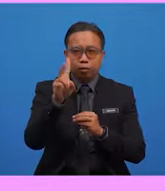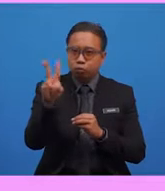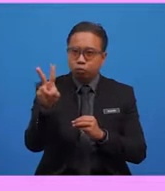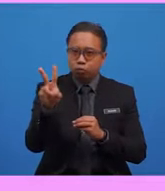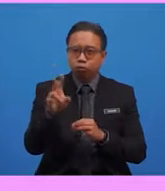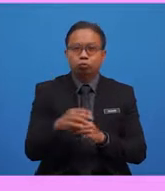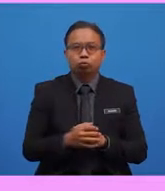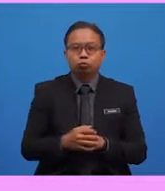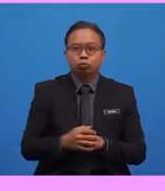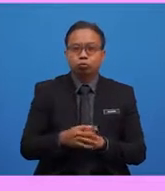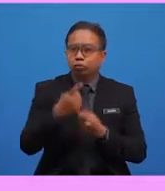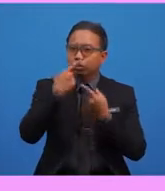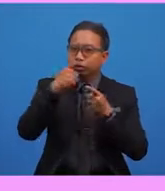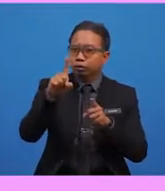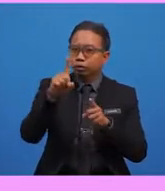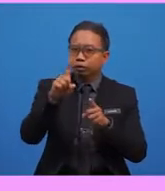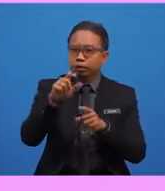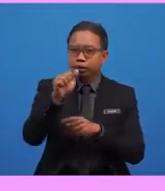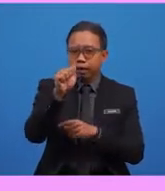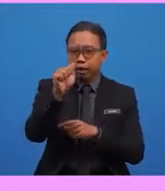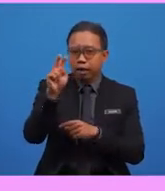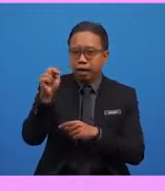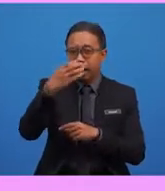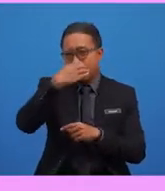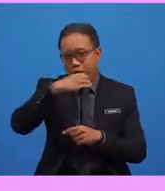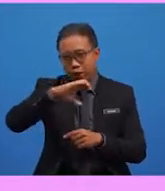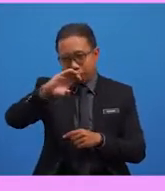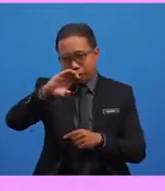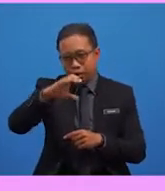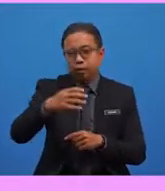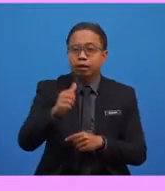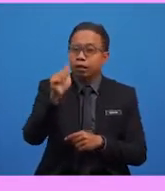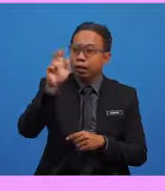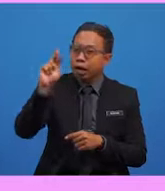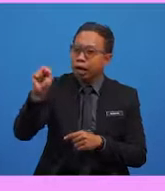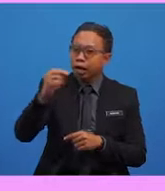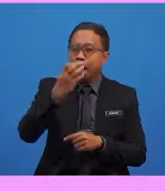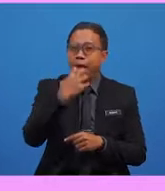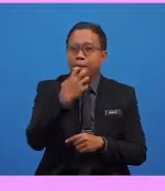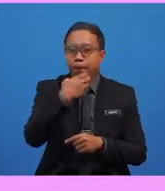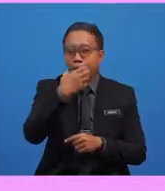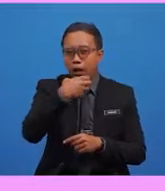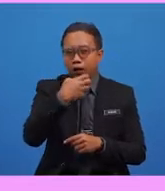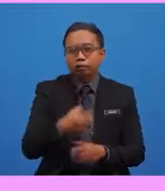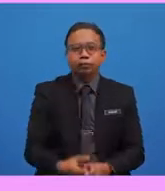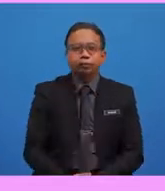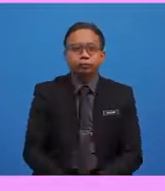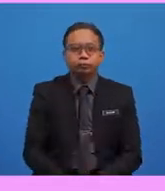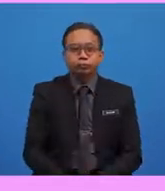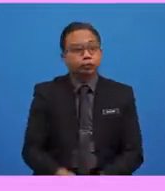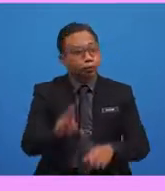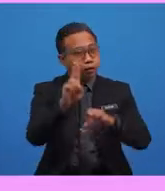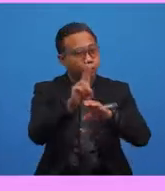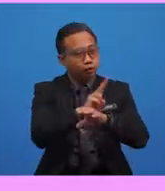two, the answers are an elephant, an apple. Because a word starts with a vowel